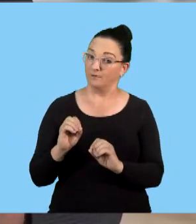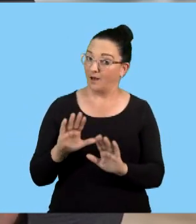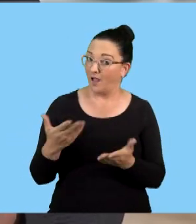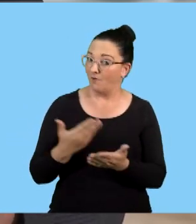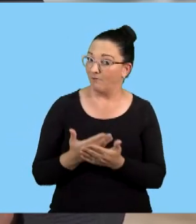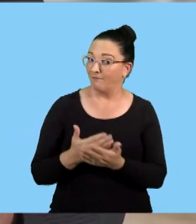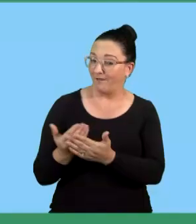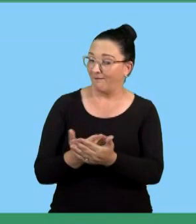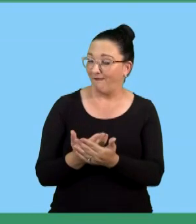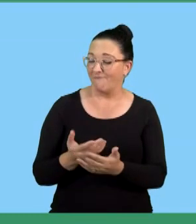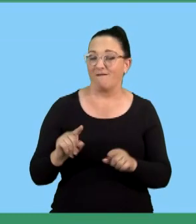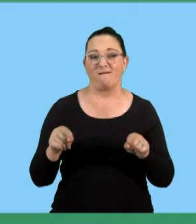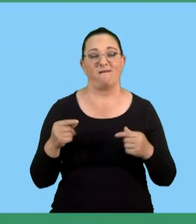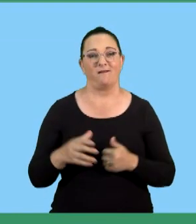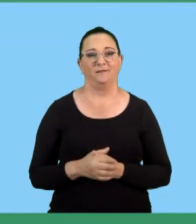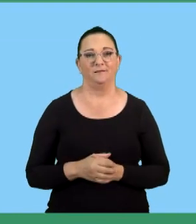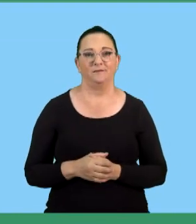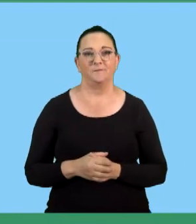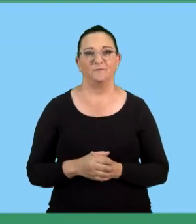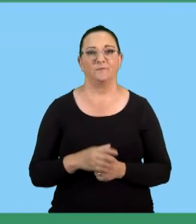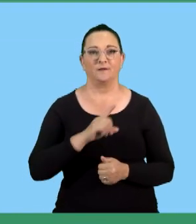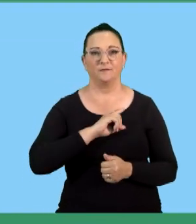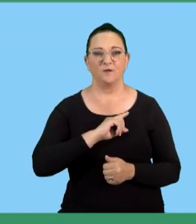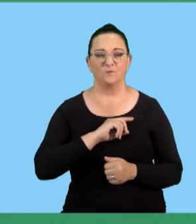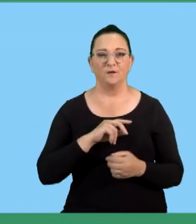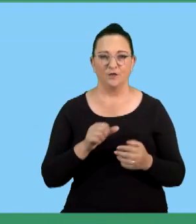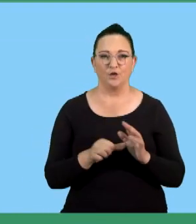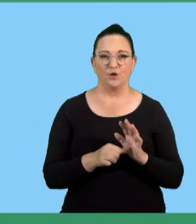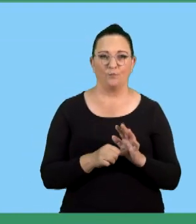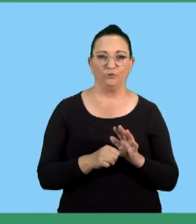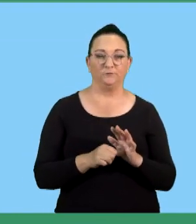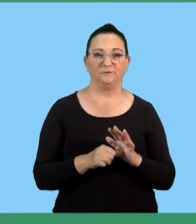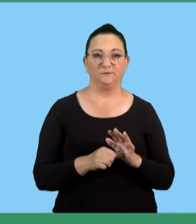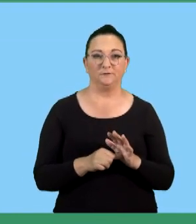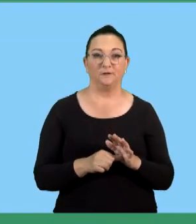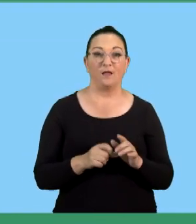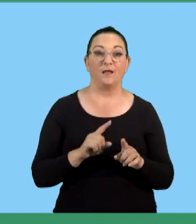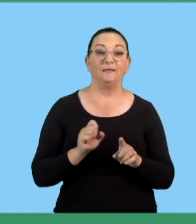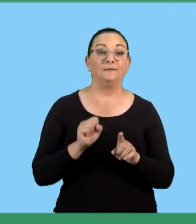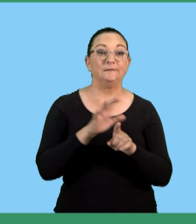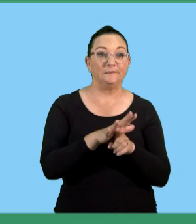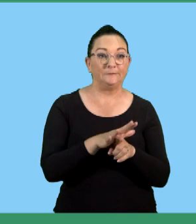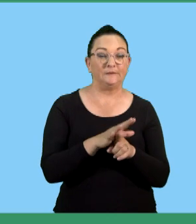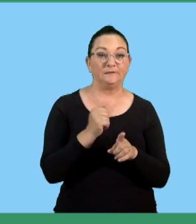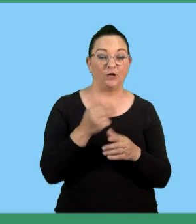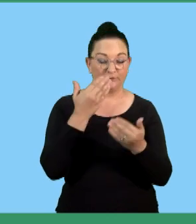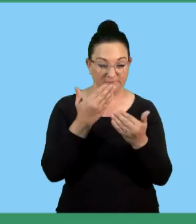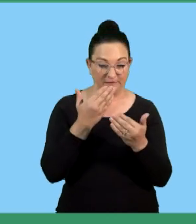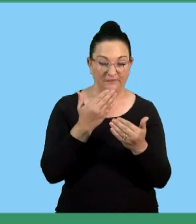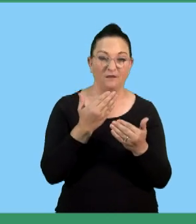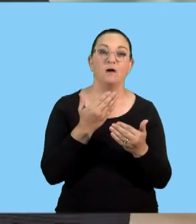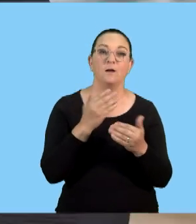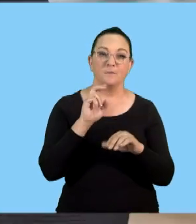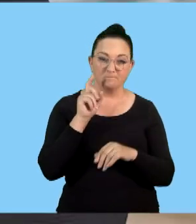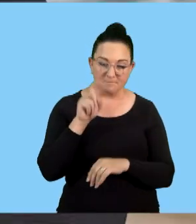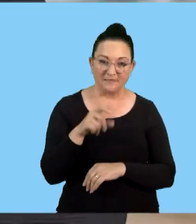you did not protect yourself. So this is the purpose of COIDA. Very important that before you can study the impacts and the other things under